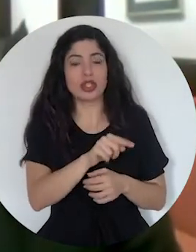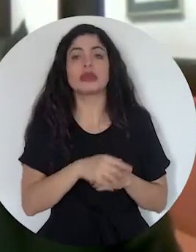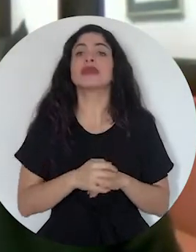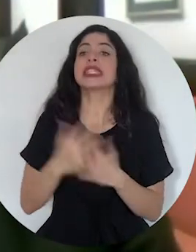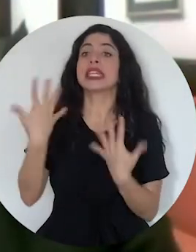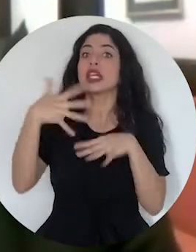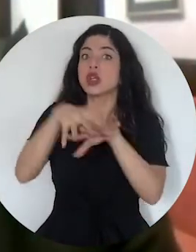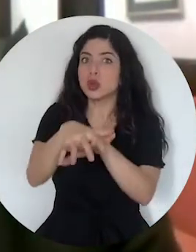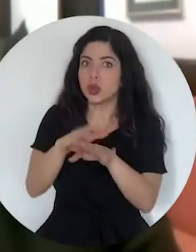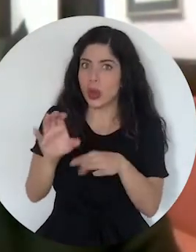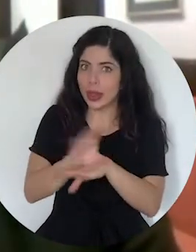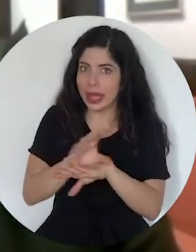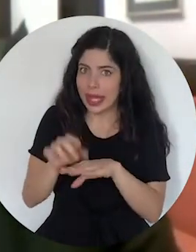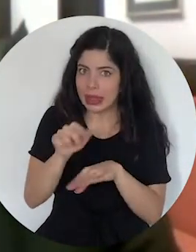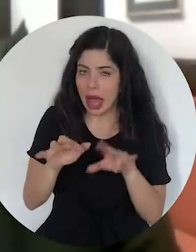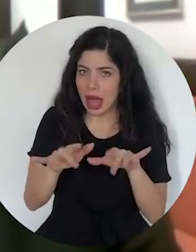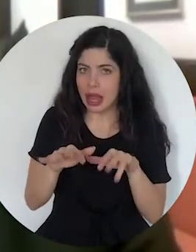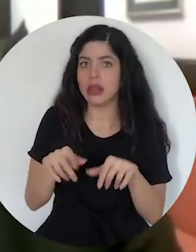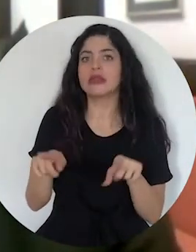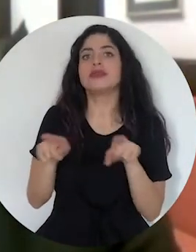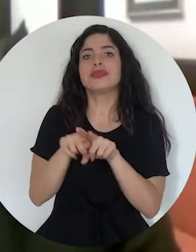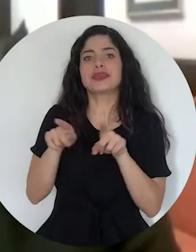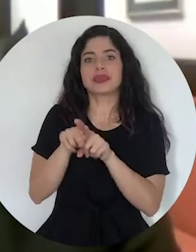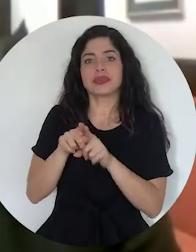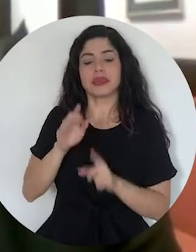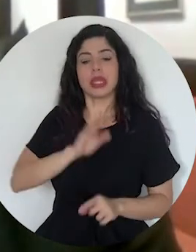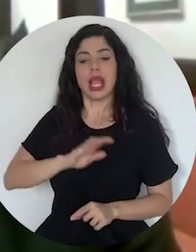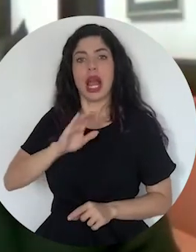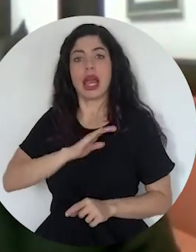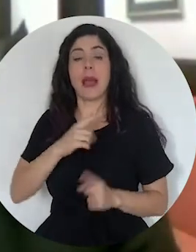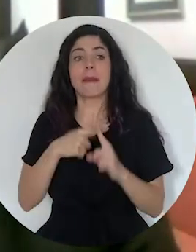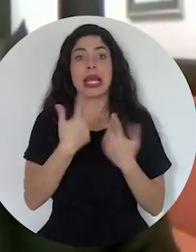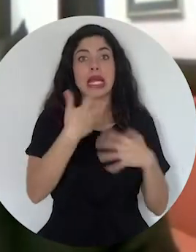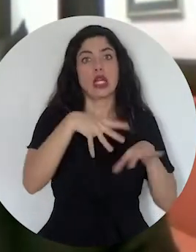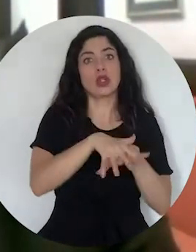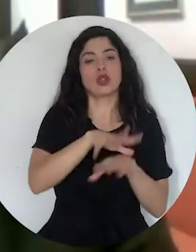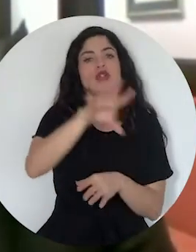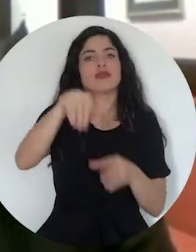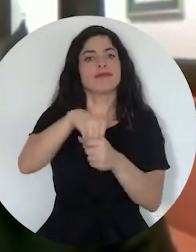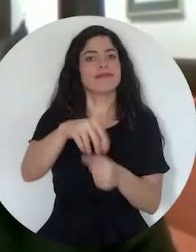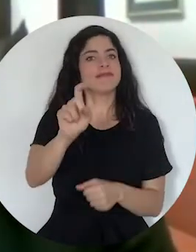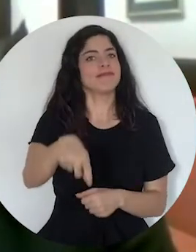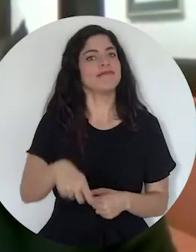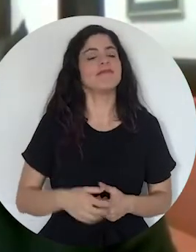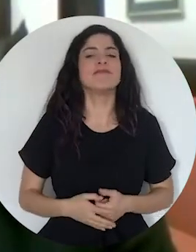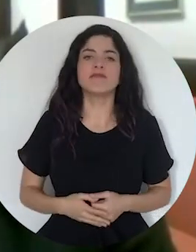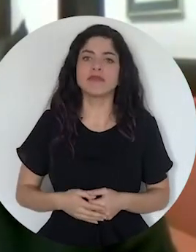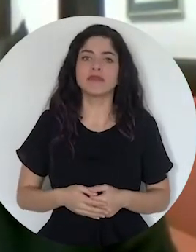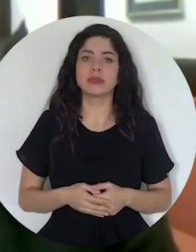with digital inclusion, and with quality and inclusion.